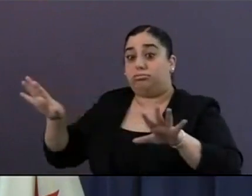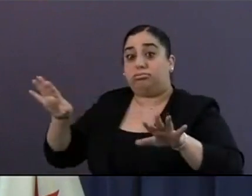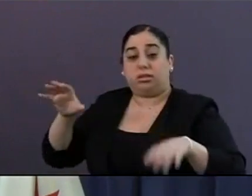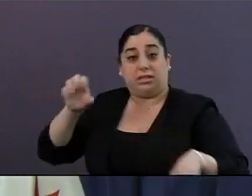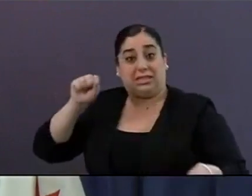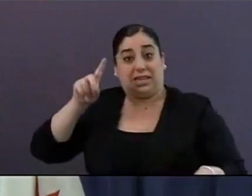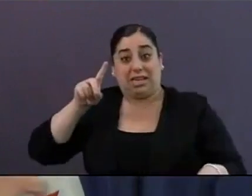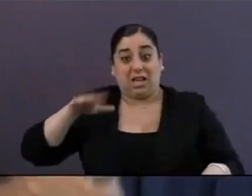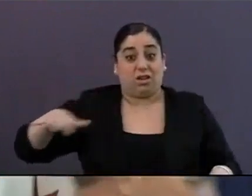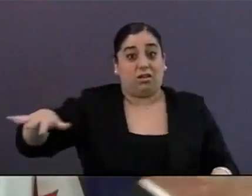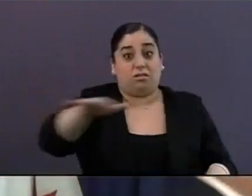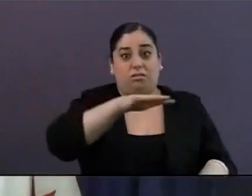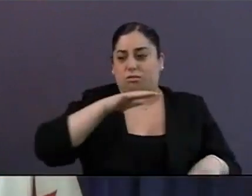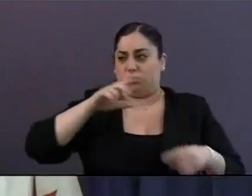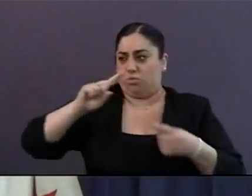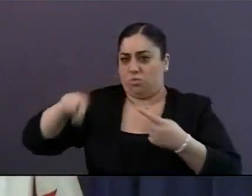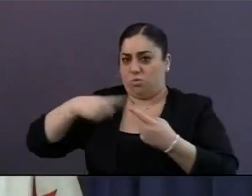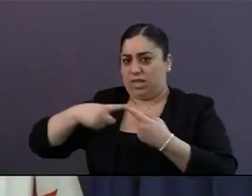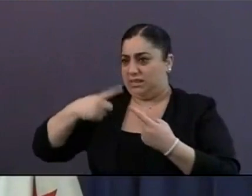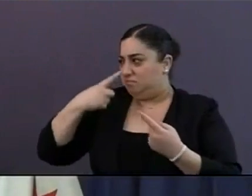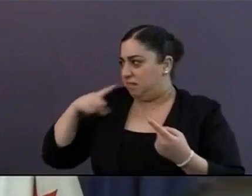to come up? Thank you.